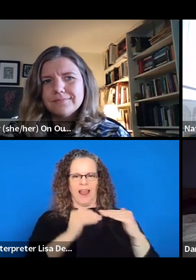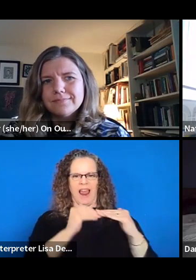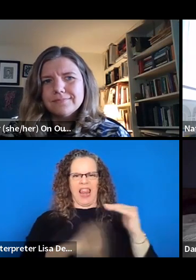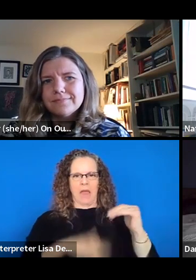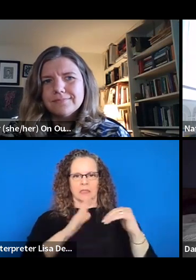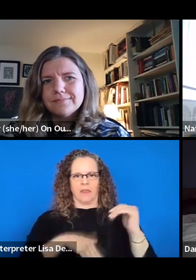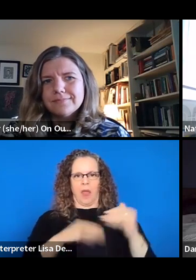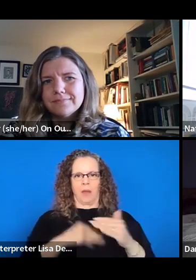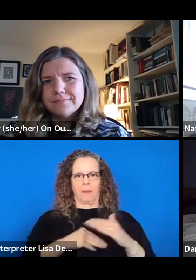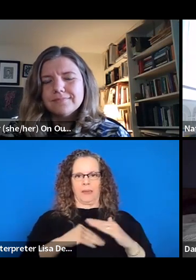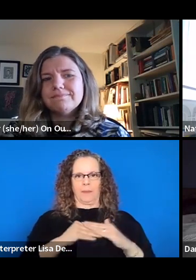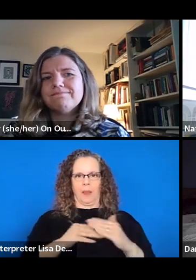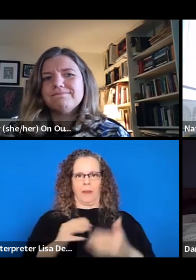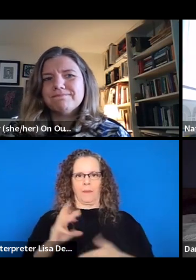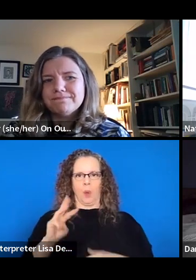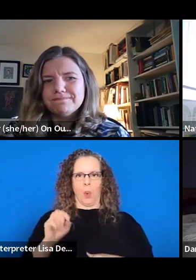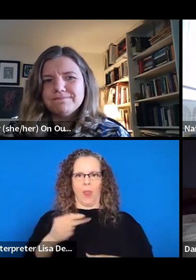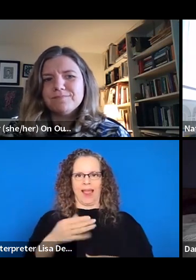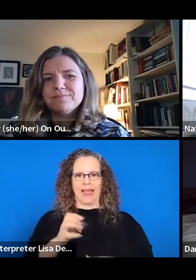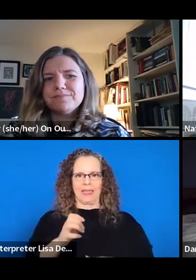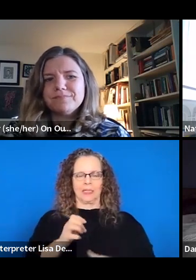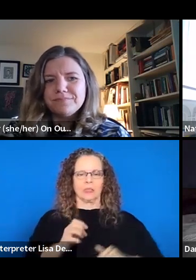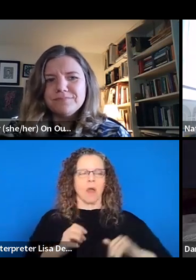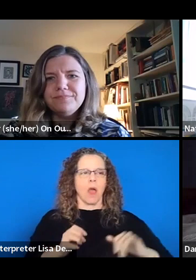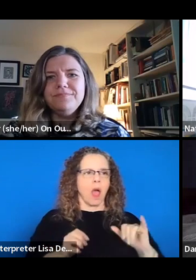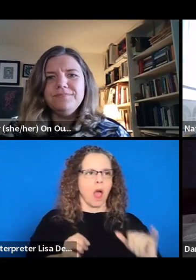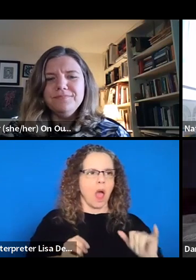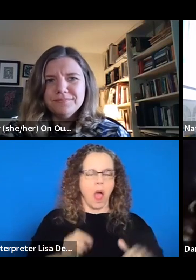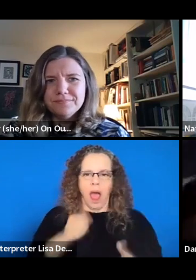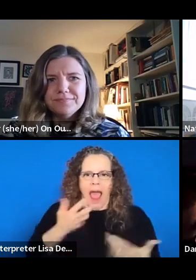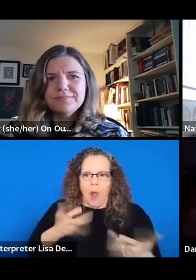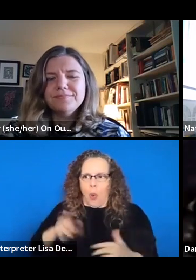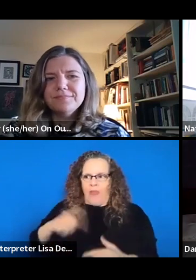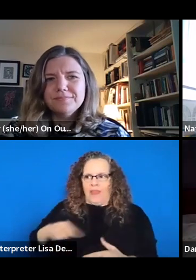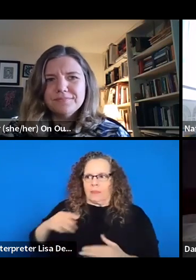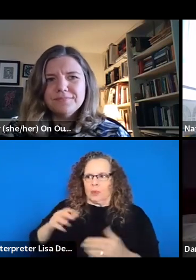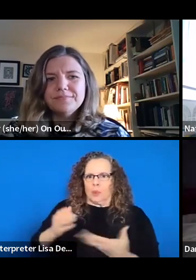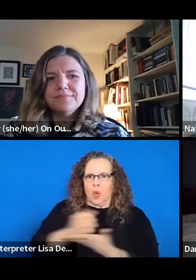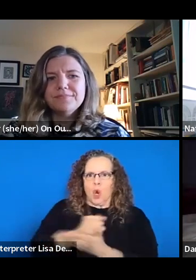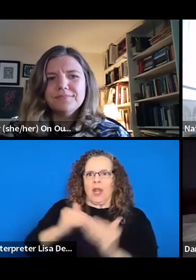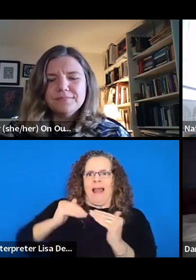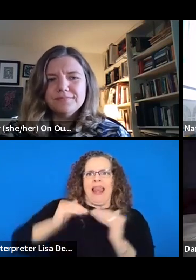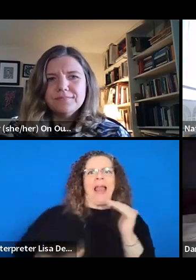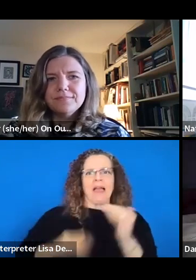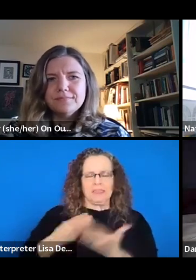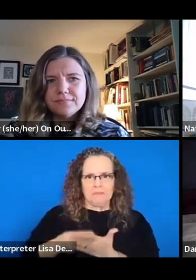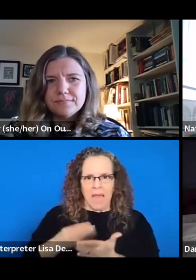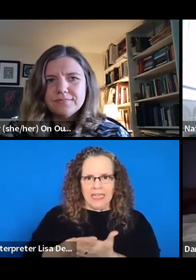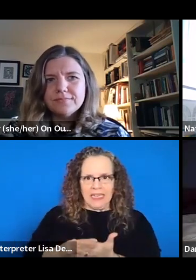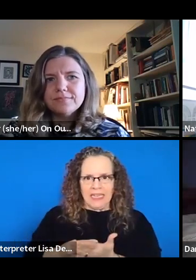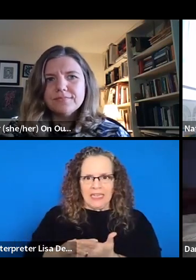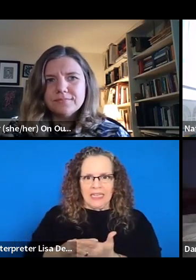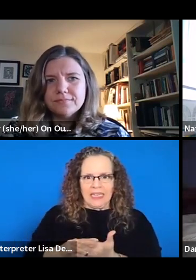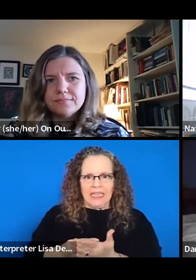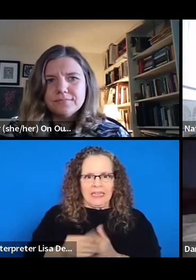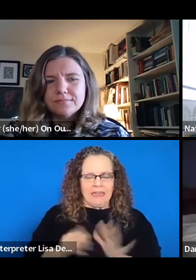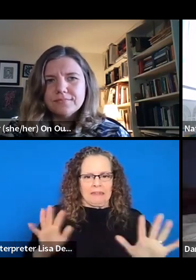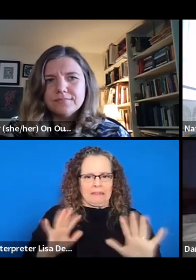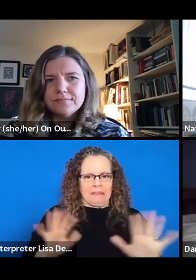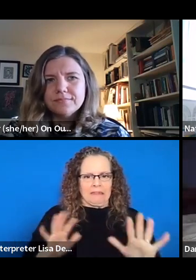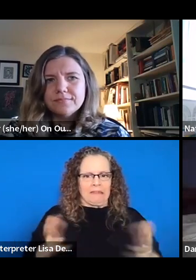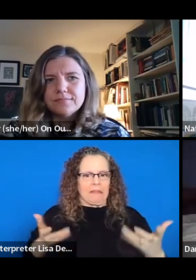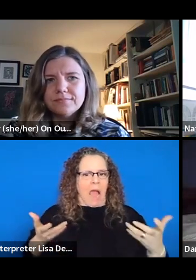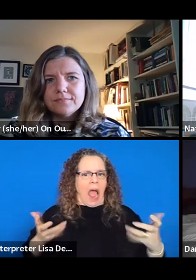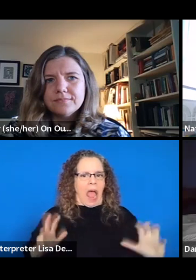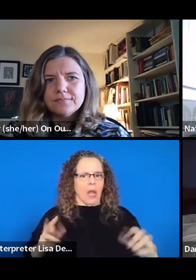them to be making any less money. I also understand that organizations have limited budgets and I'm not trying to, to like, you know, inflate my own